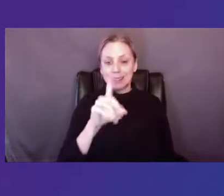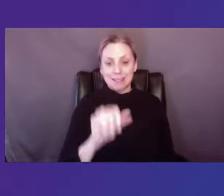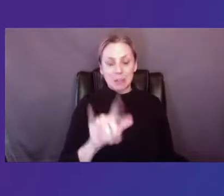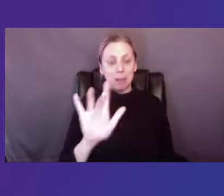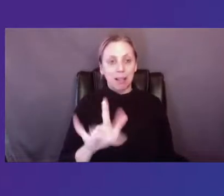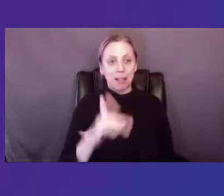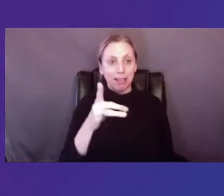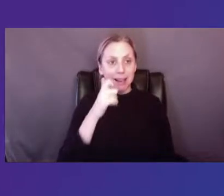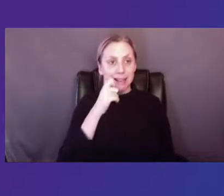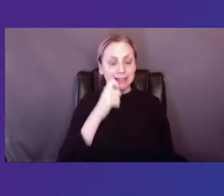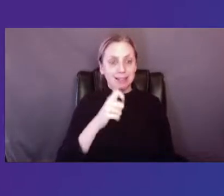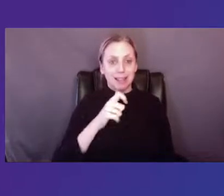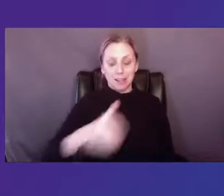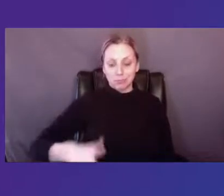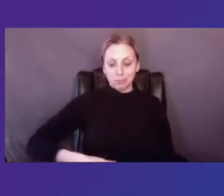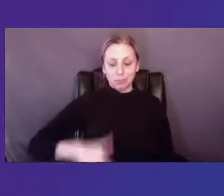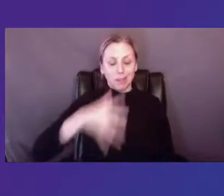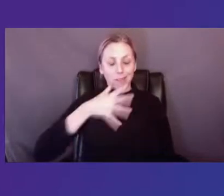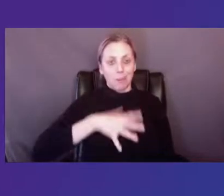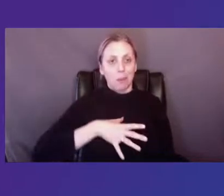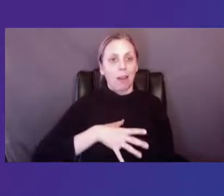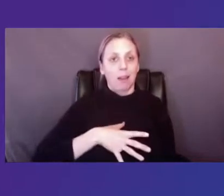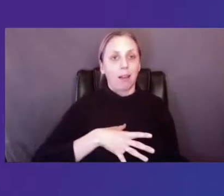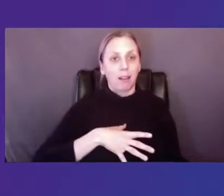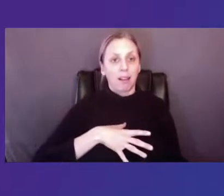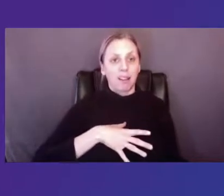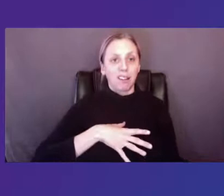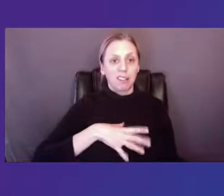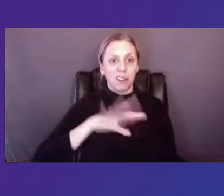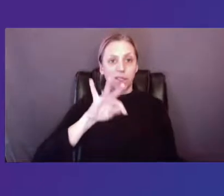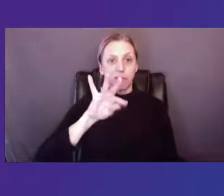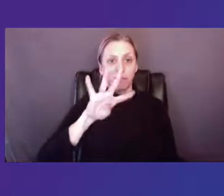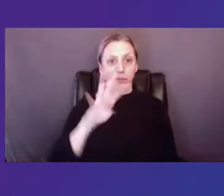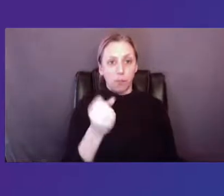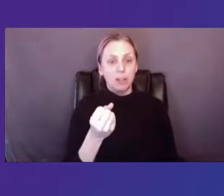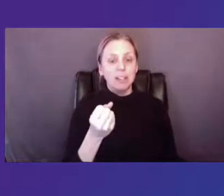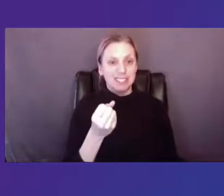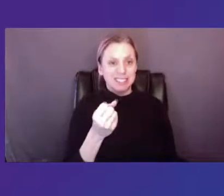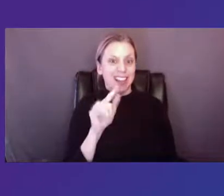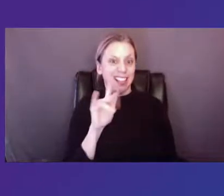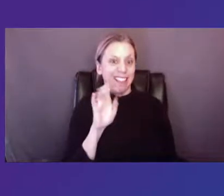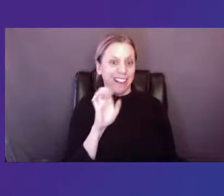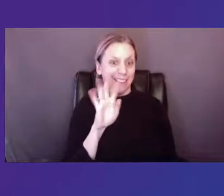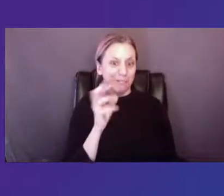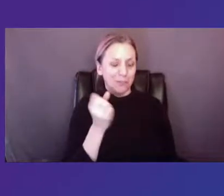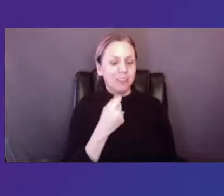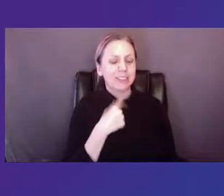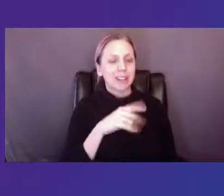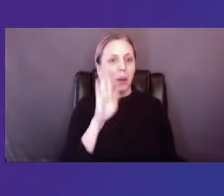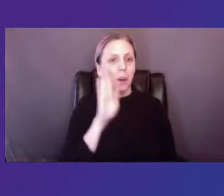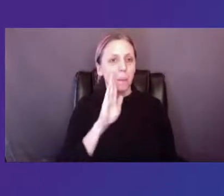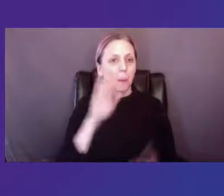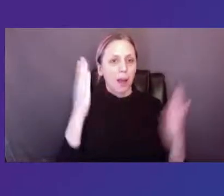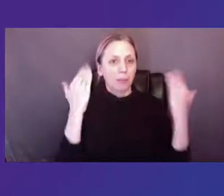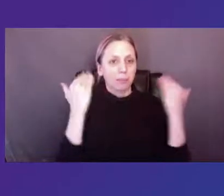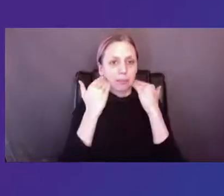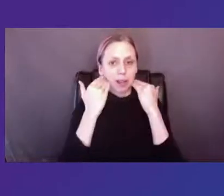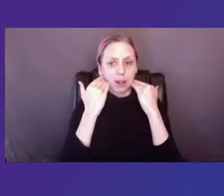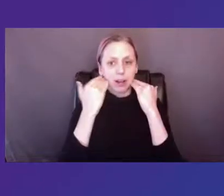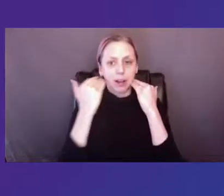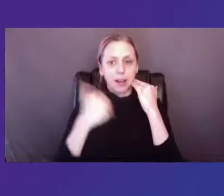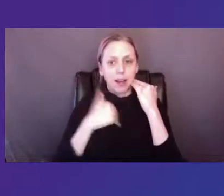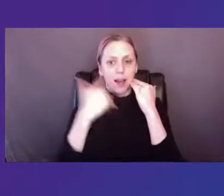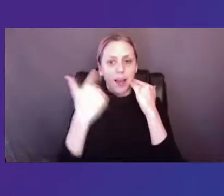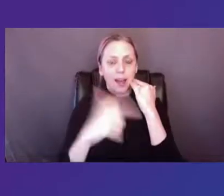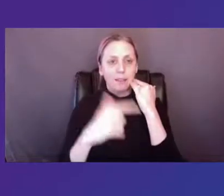light-skinned cis female in her late 40s. I have brown chin-length hair. I'm wearing a